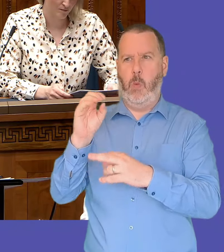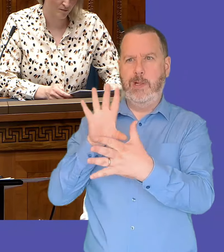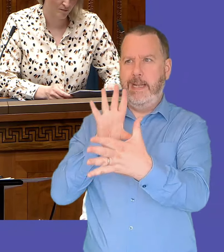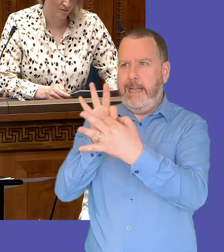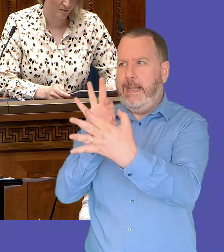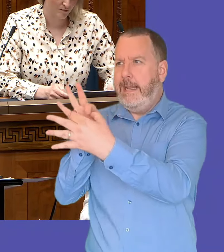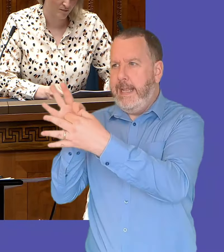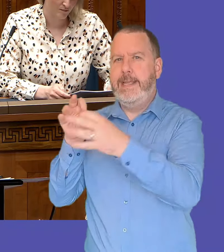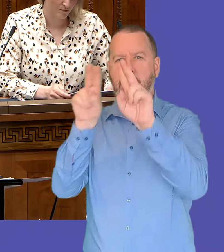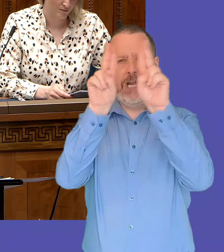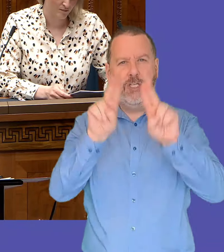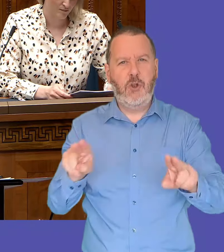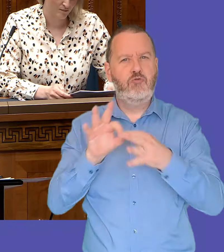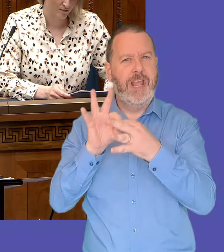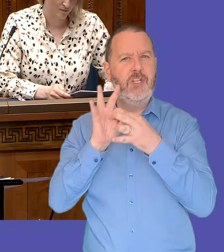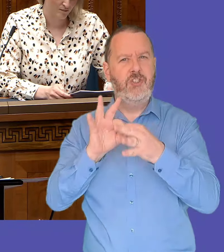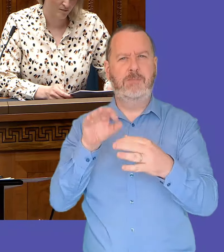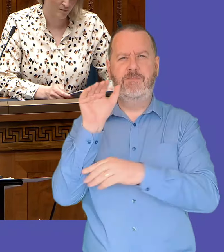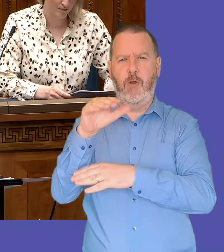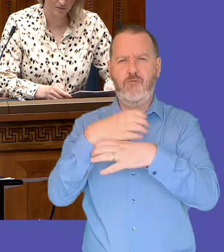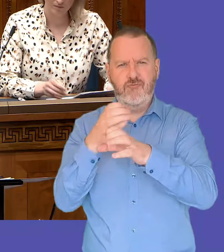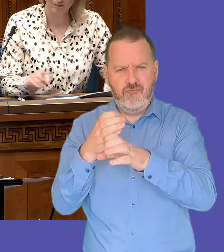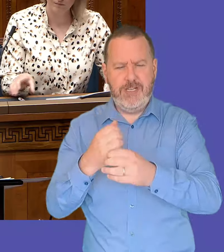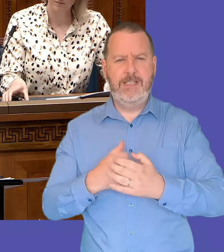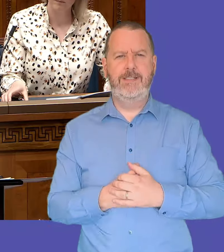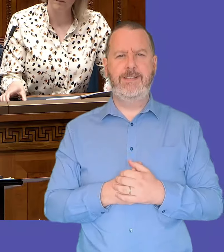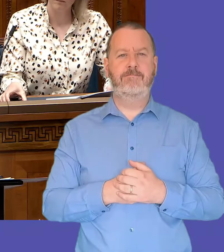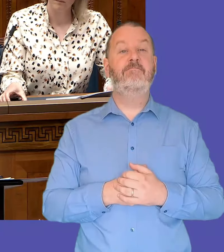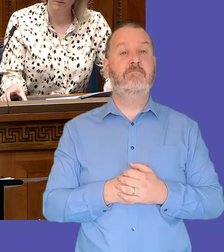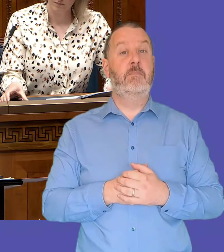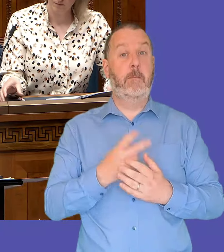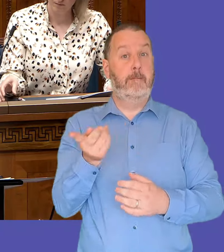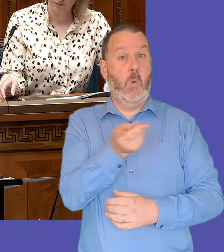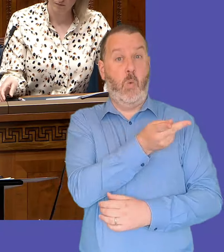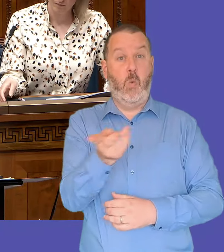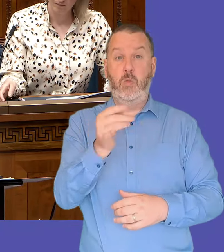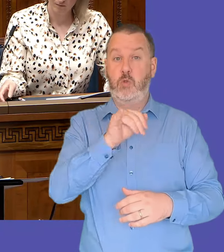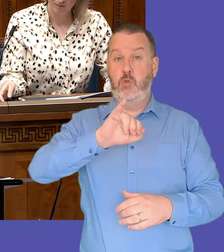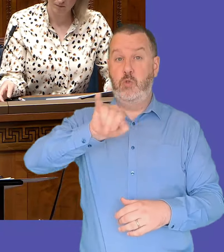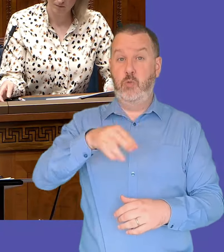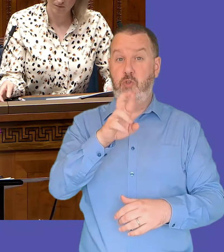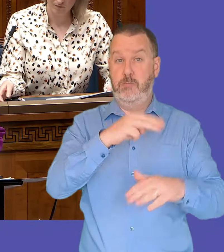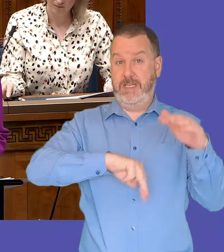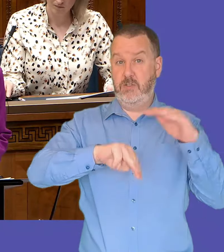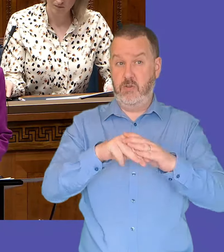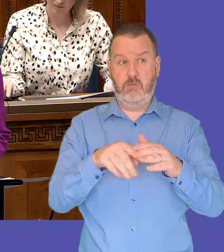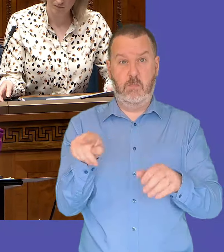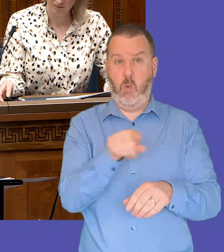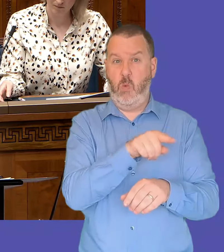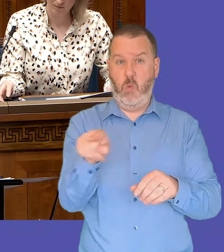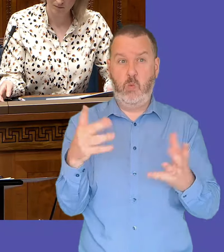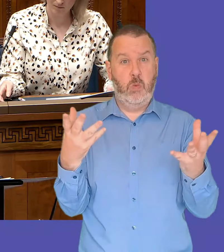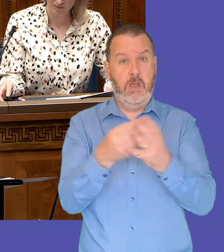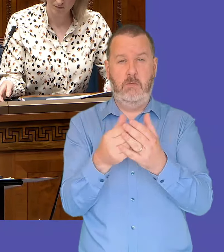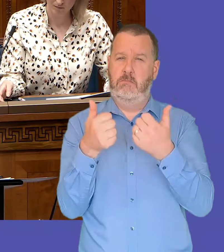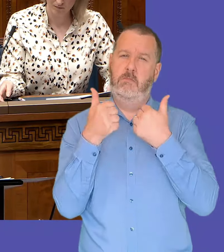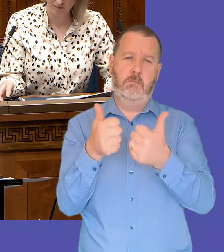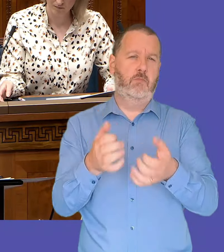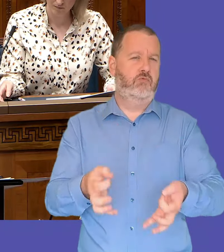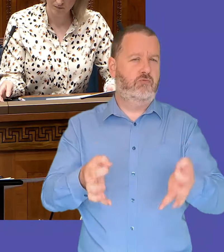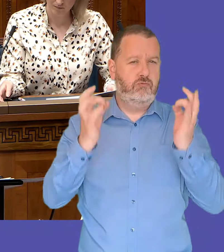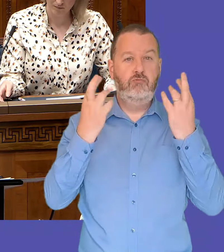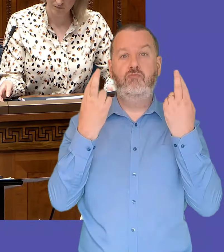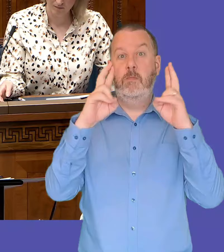relations and by and large i think the junior ministers do a great job in terms of jointly in terms of representing us at various